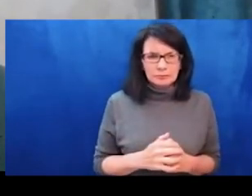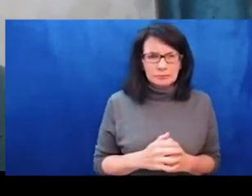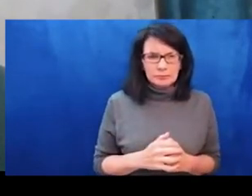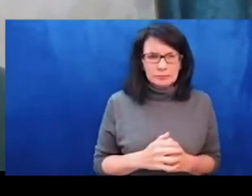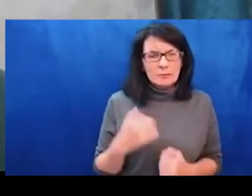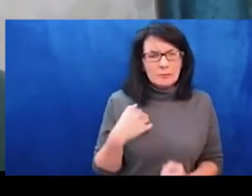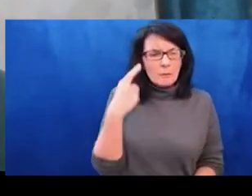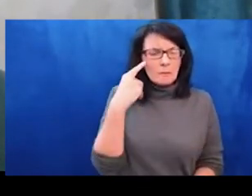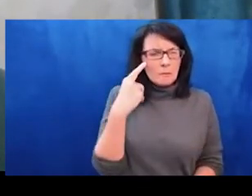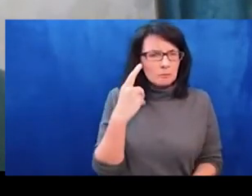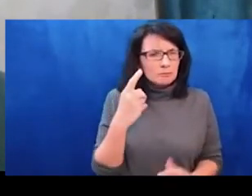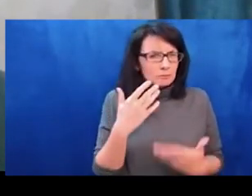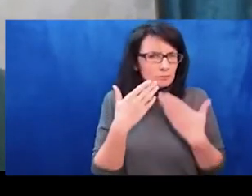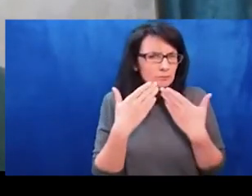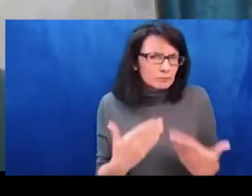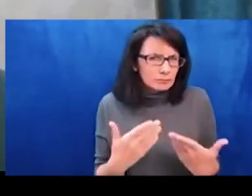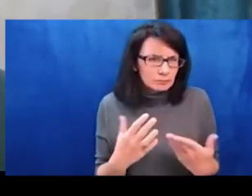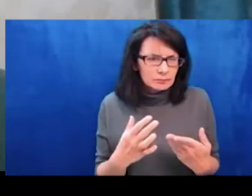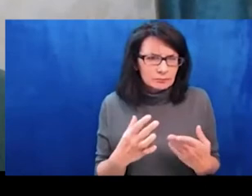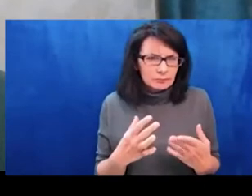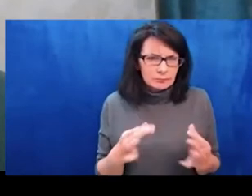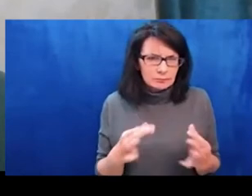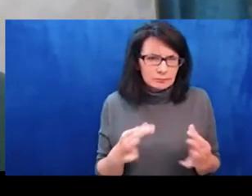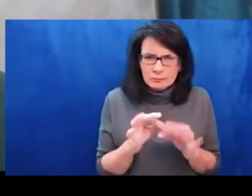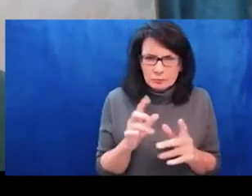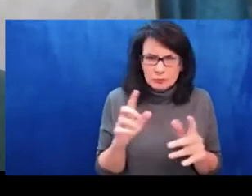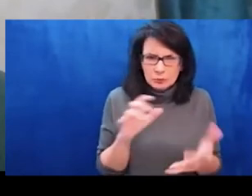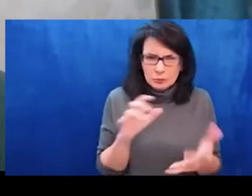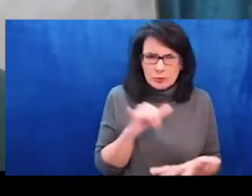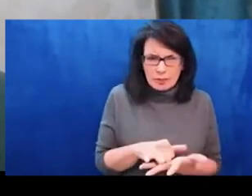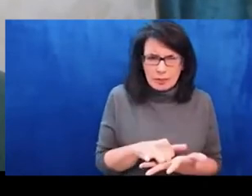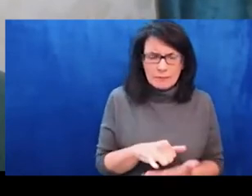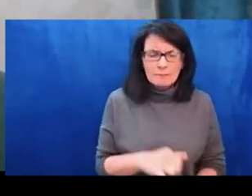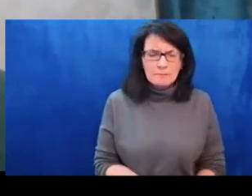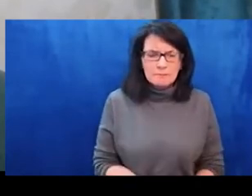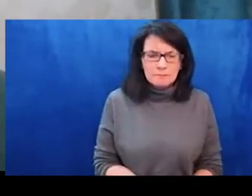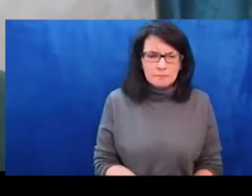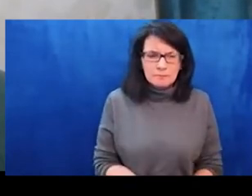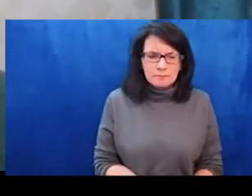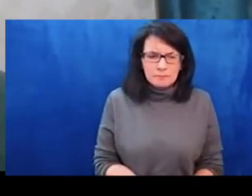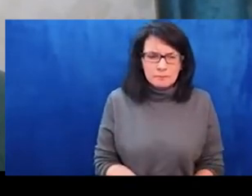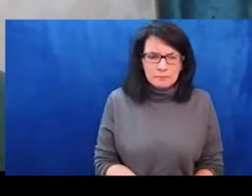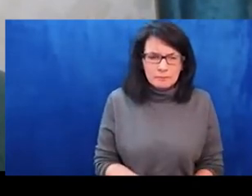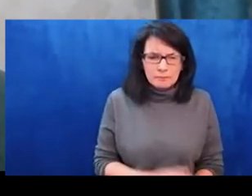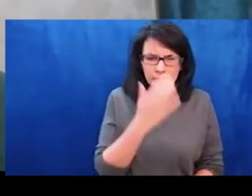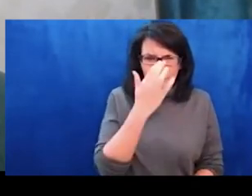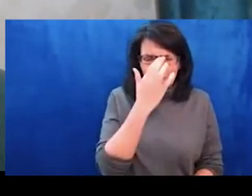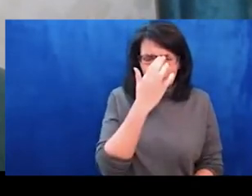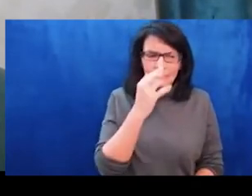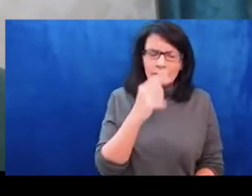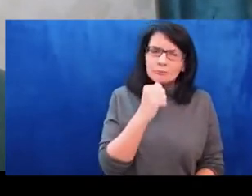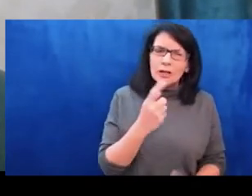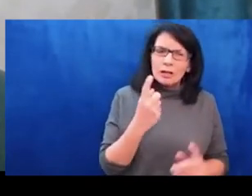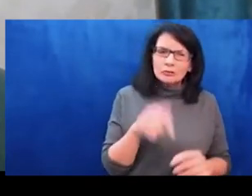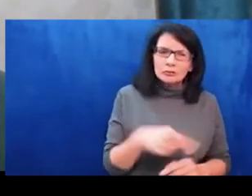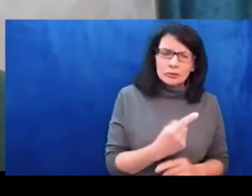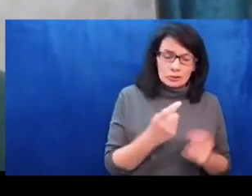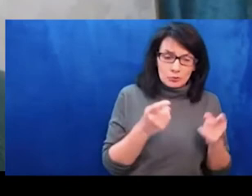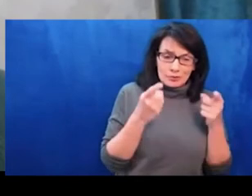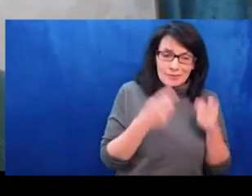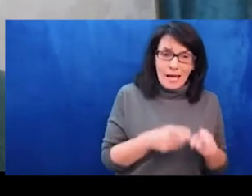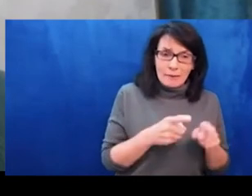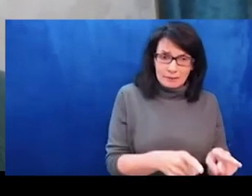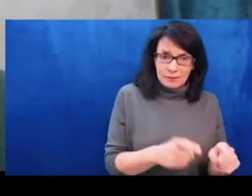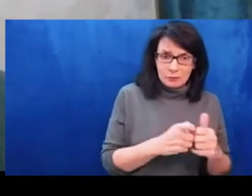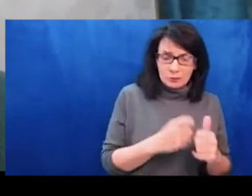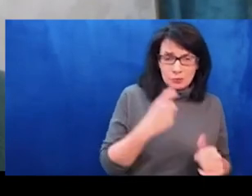today, or also those who are actually under fire and trying to escape unbeatable situations.